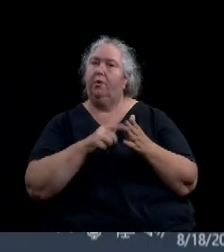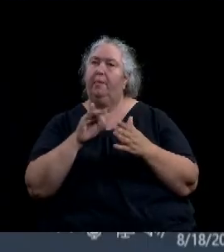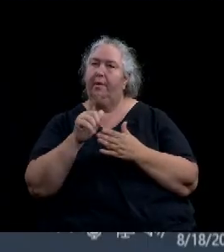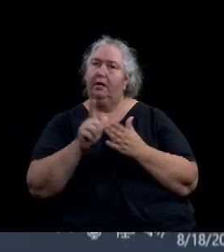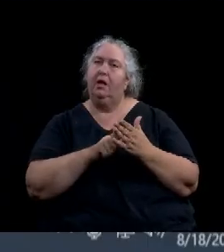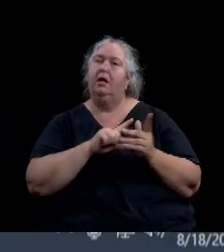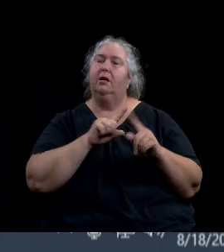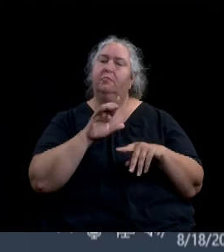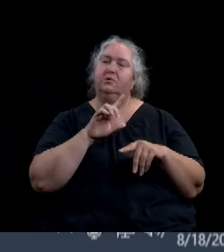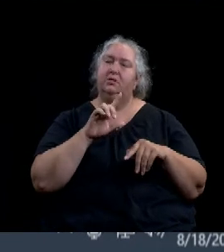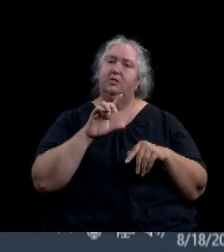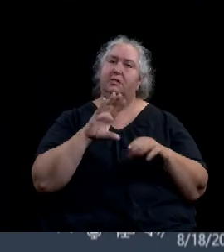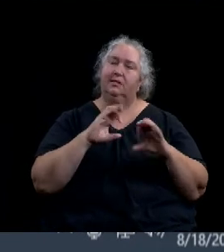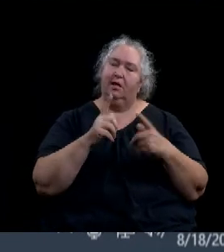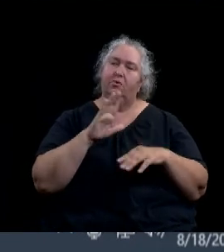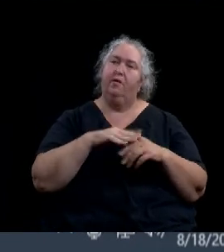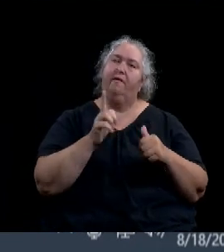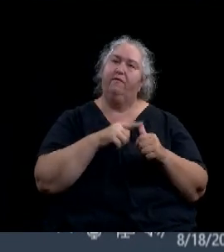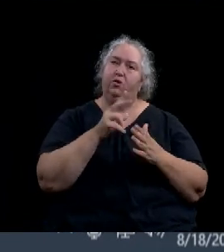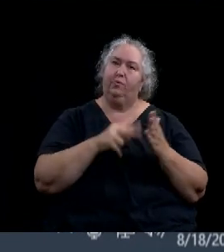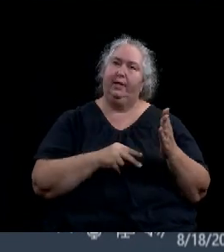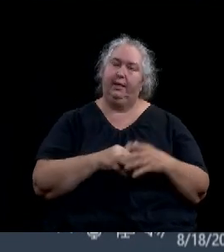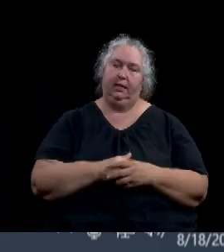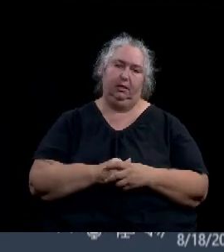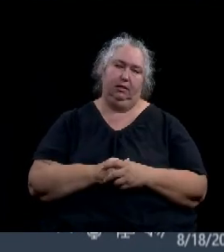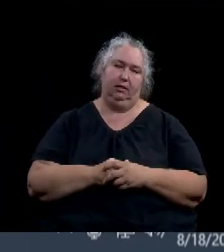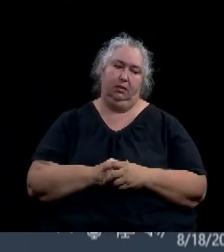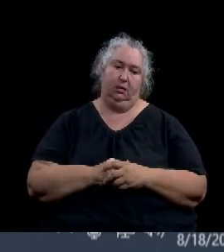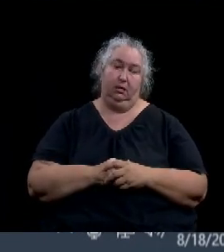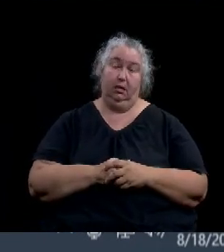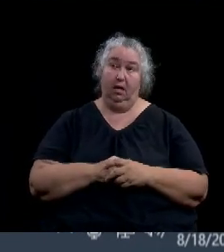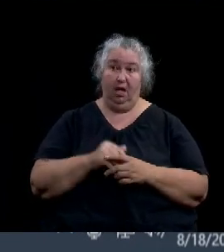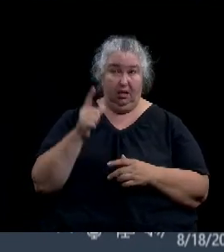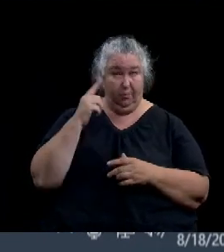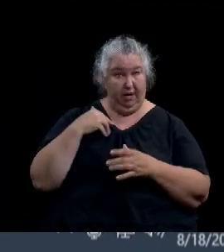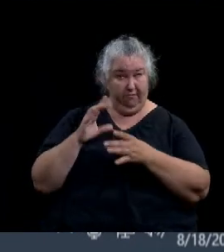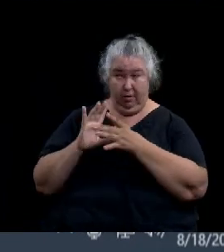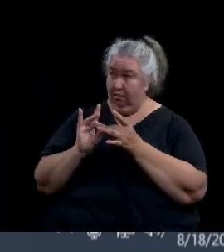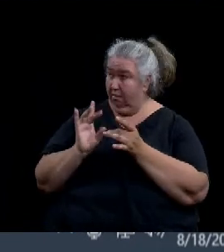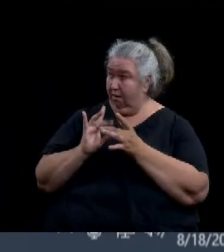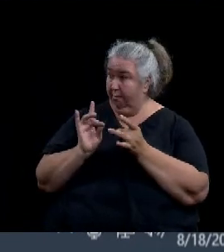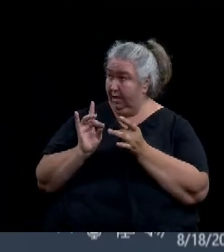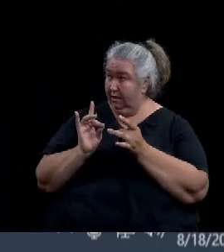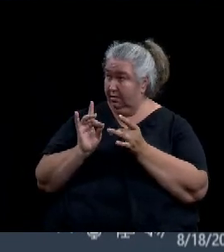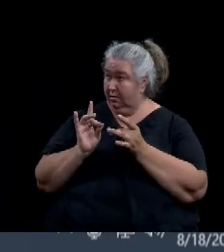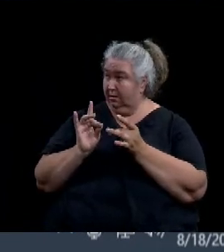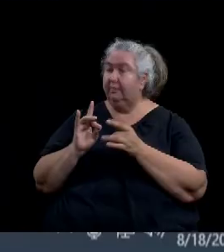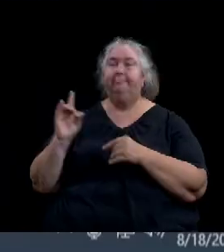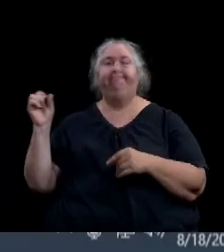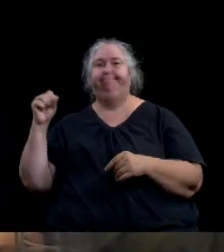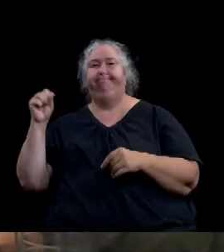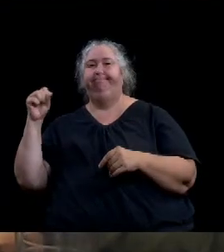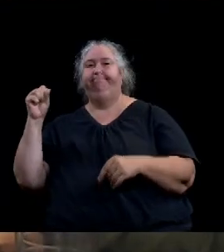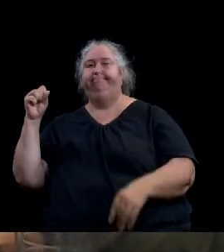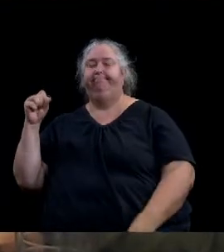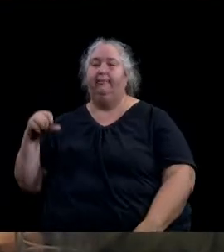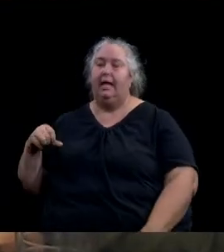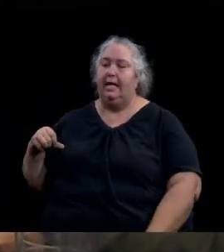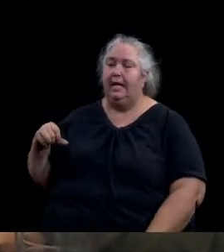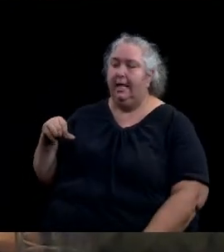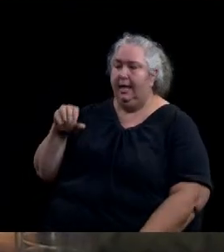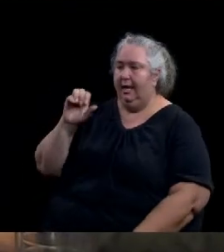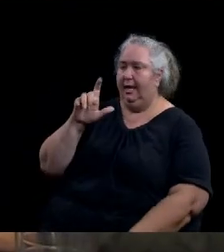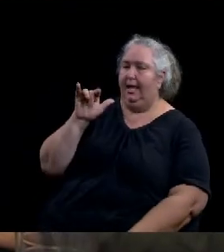Okay. I believe we have comments on this item. We do. Yes, sir. Alan Northcote submitted the following comments. The